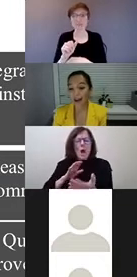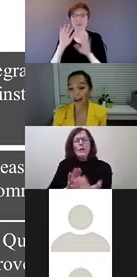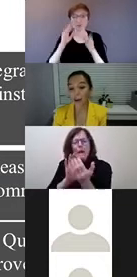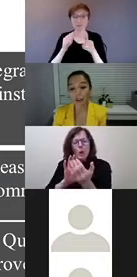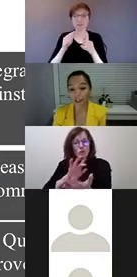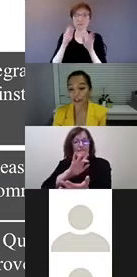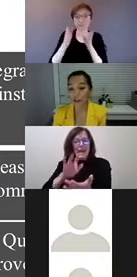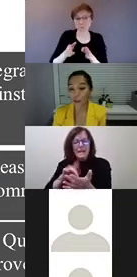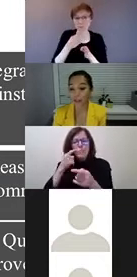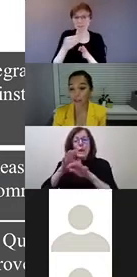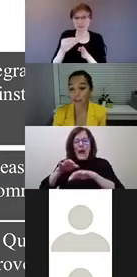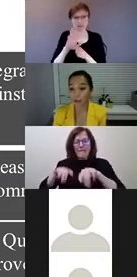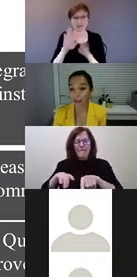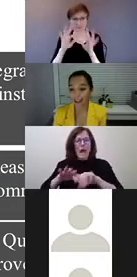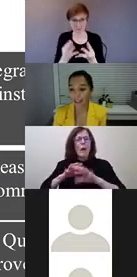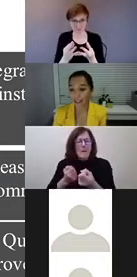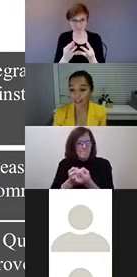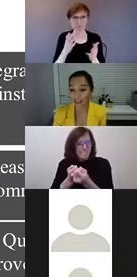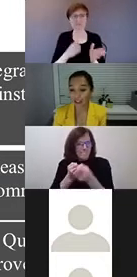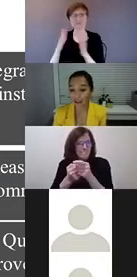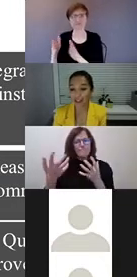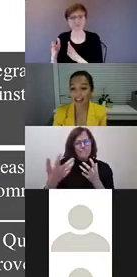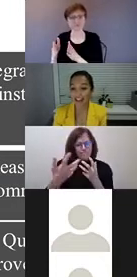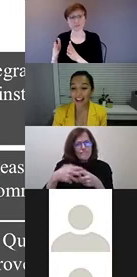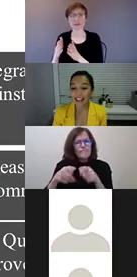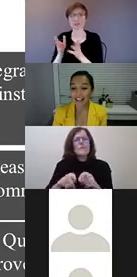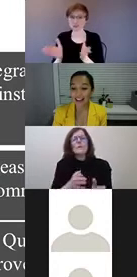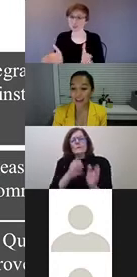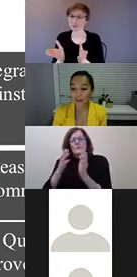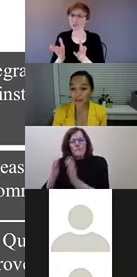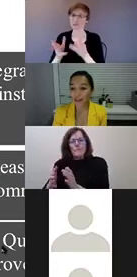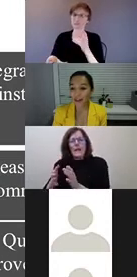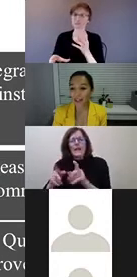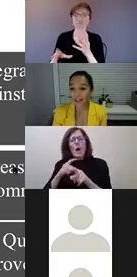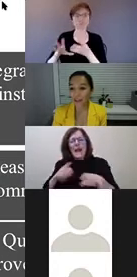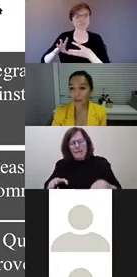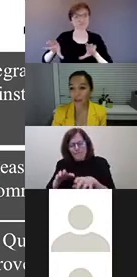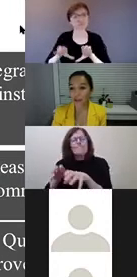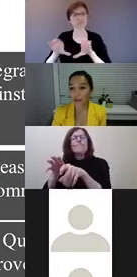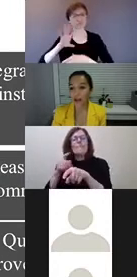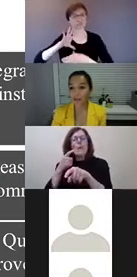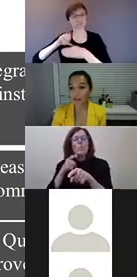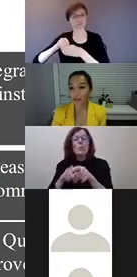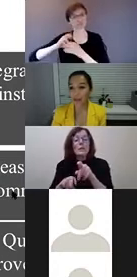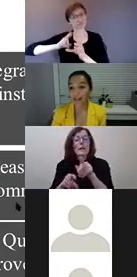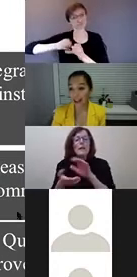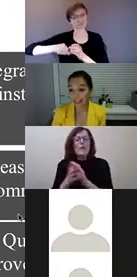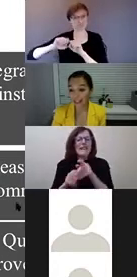opportunities to create and promote active citizenship. And finally, we also